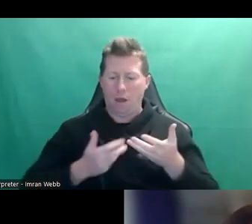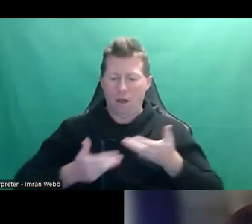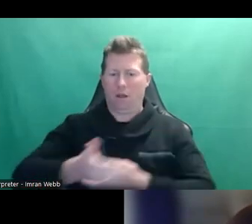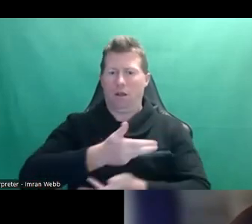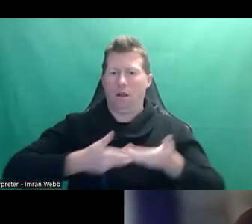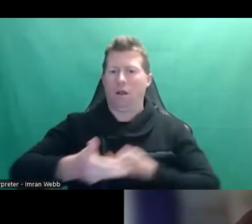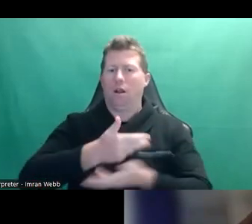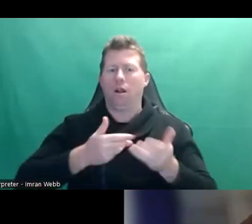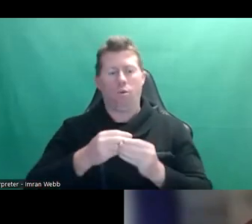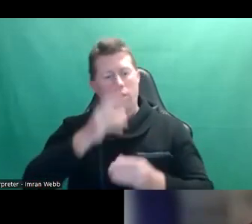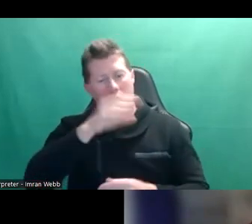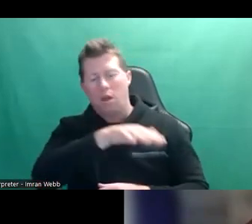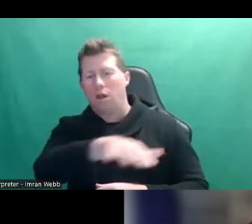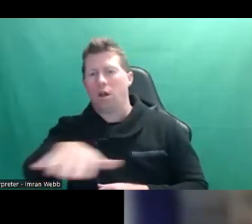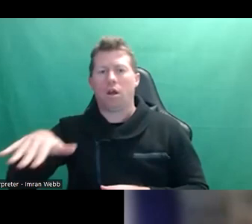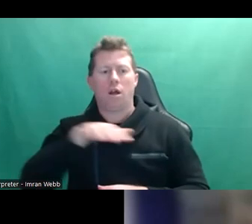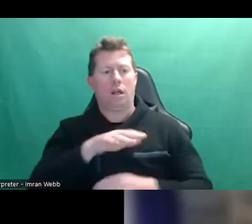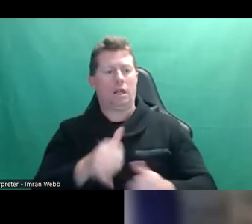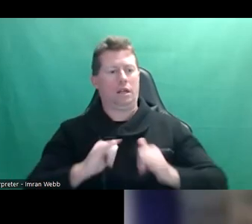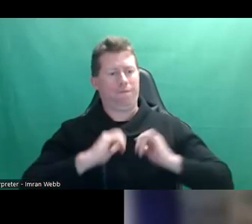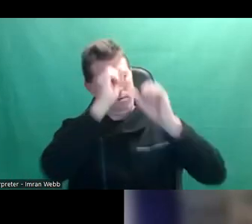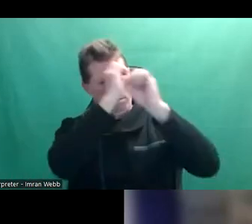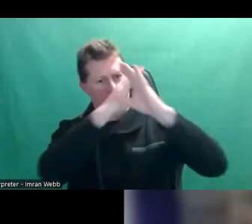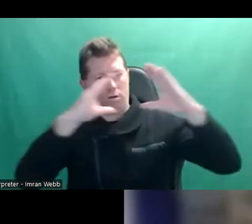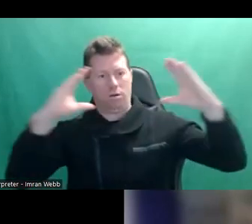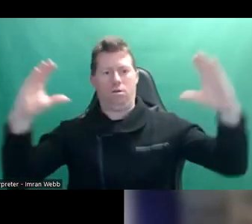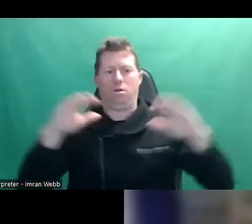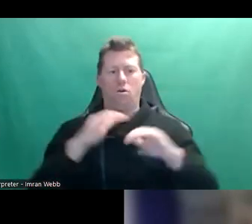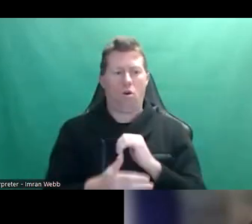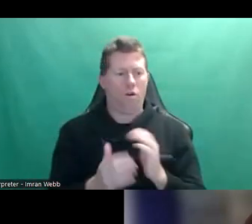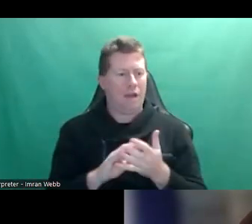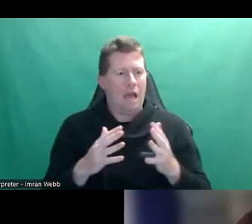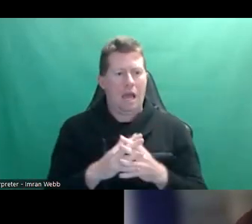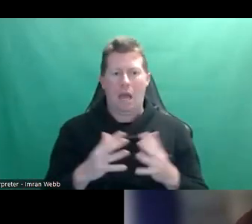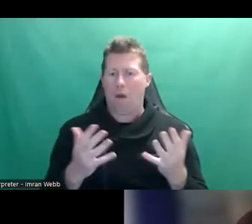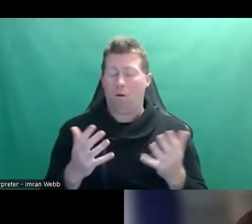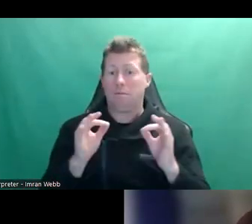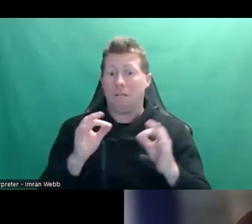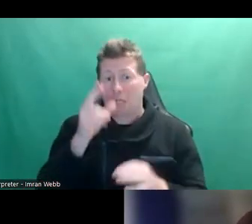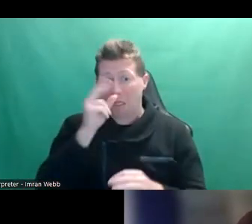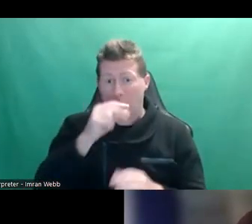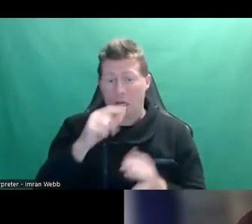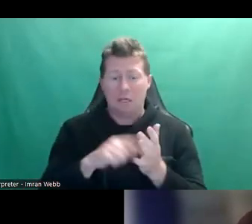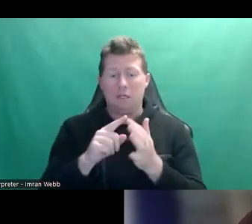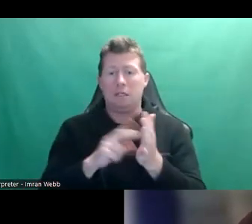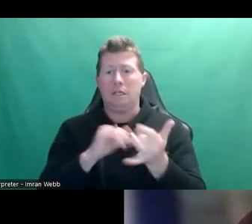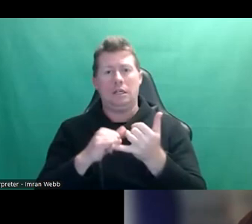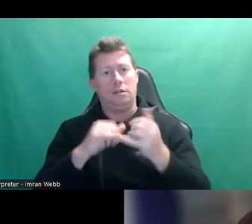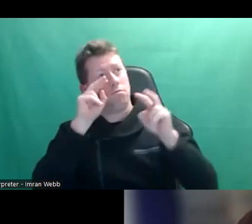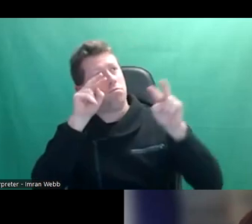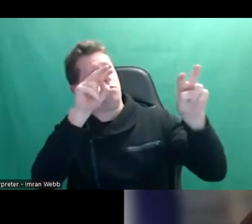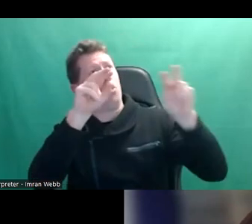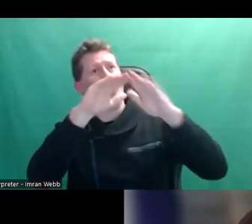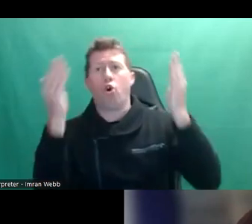with young people, gave me so much insight into the way particularly young adolescents thought about the world, about